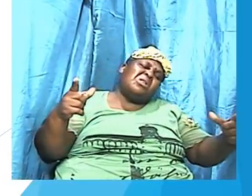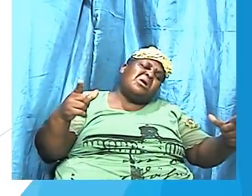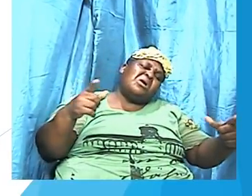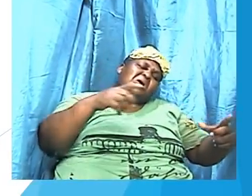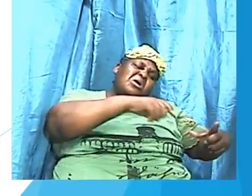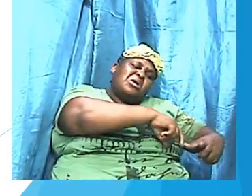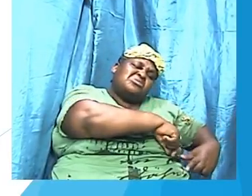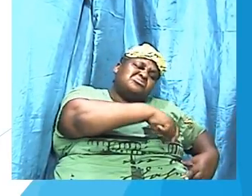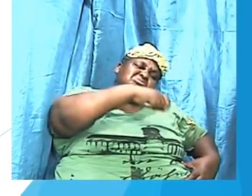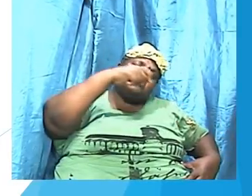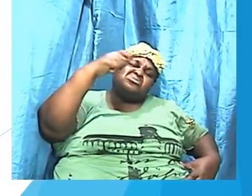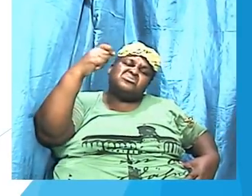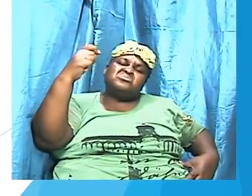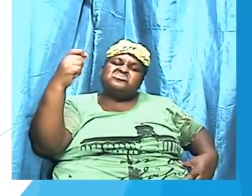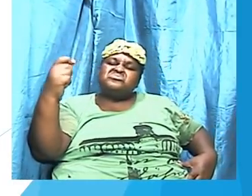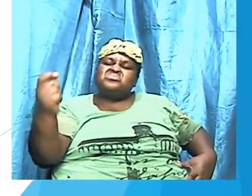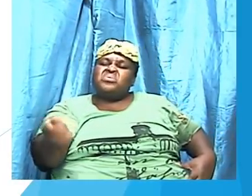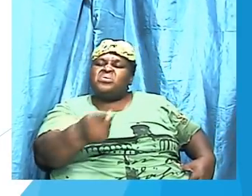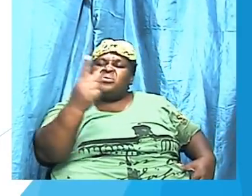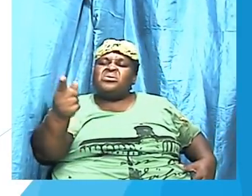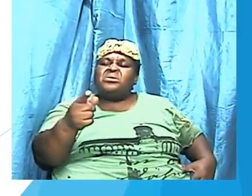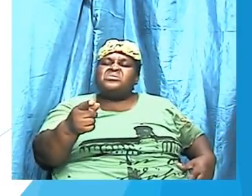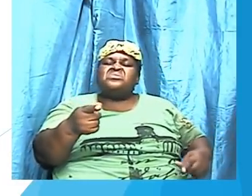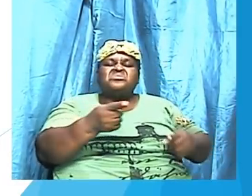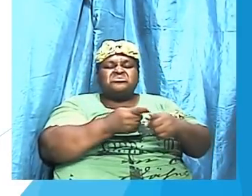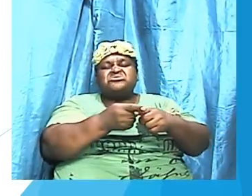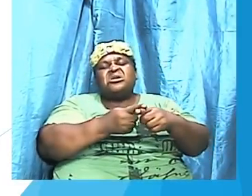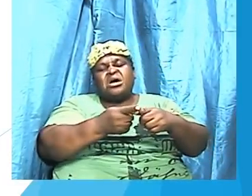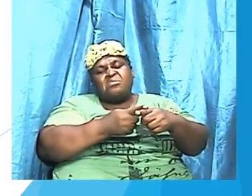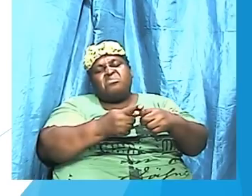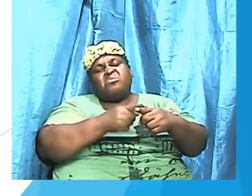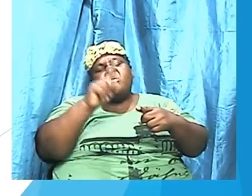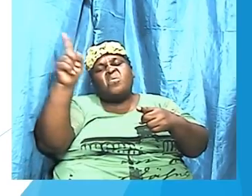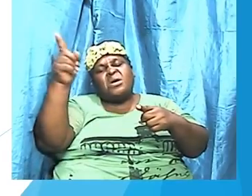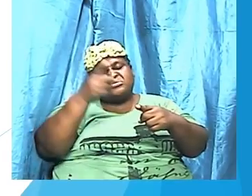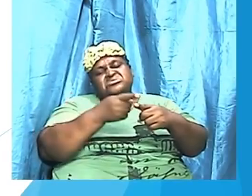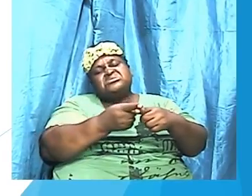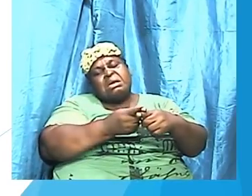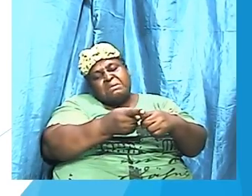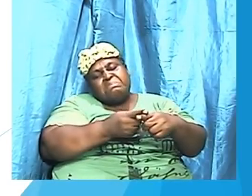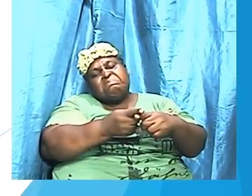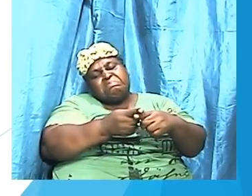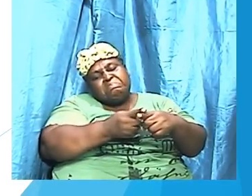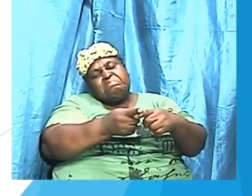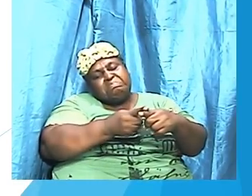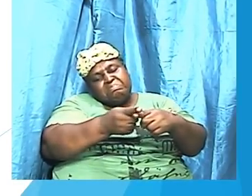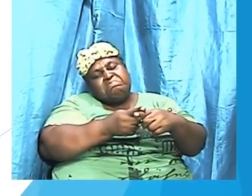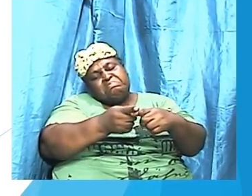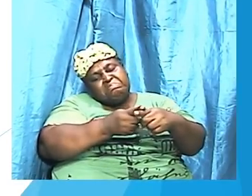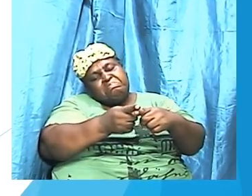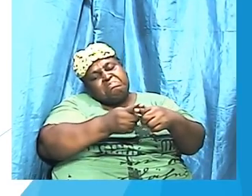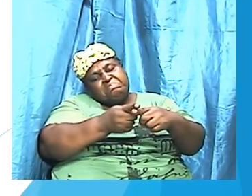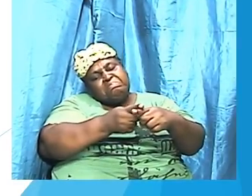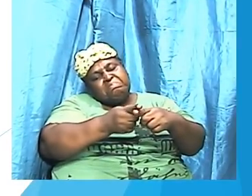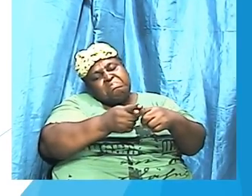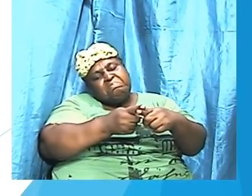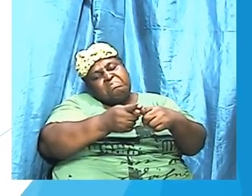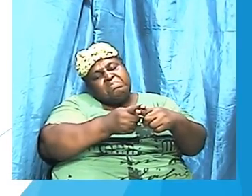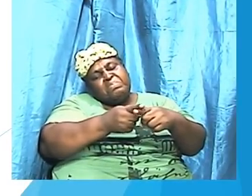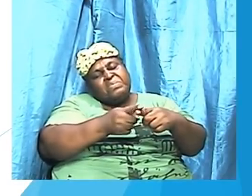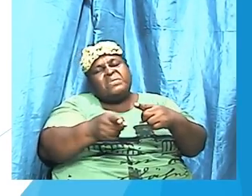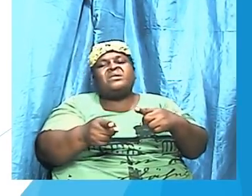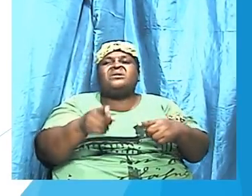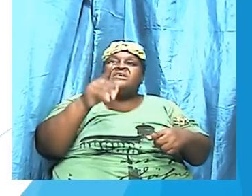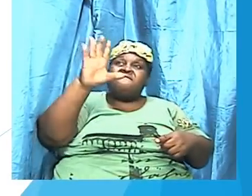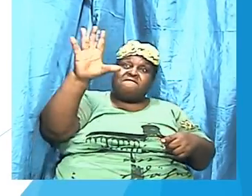only on one side yes we spoke about the different swords that they used the Roman soldiers used and there were